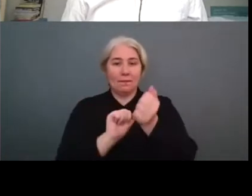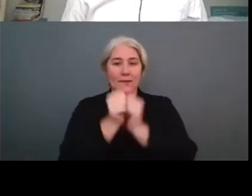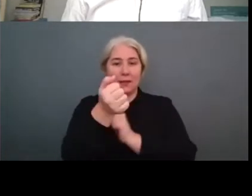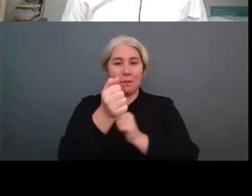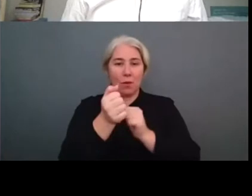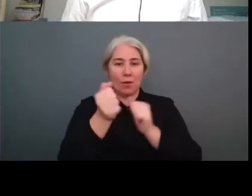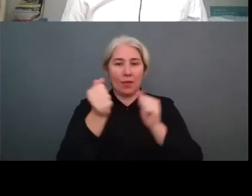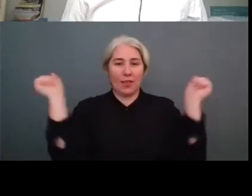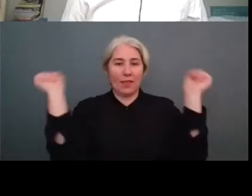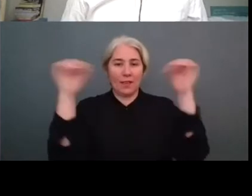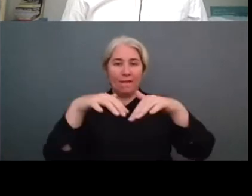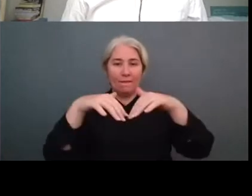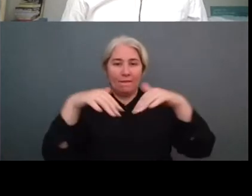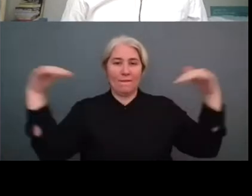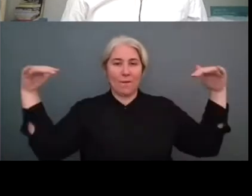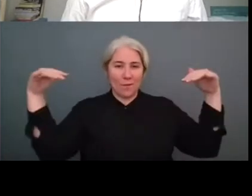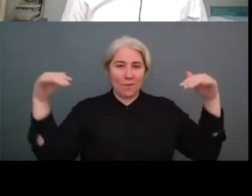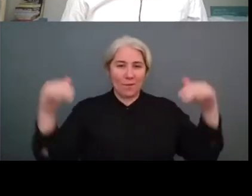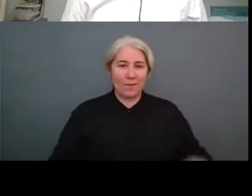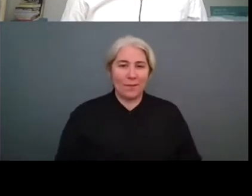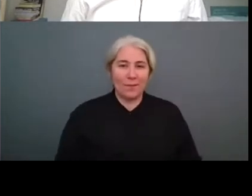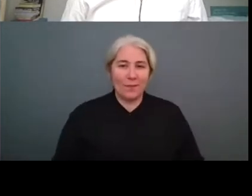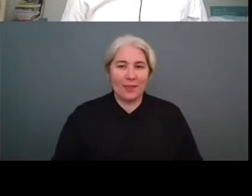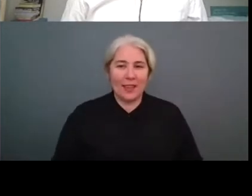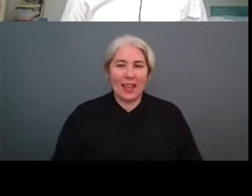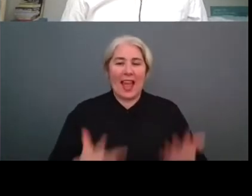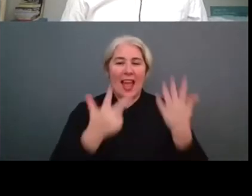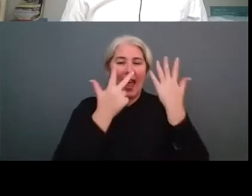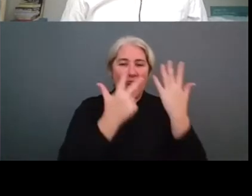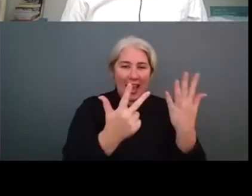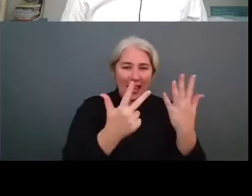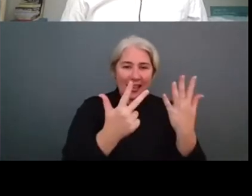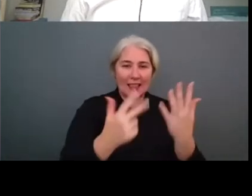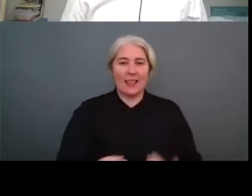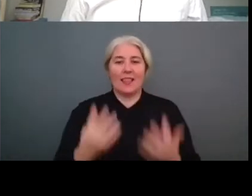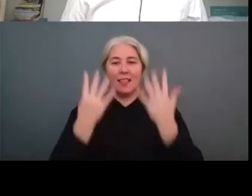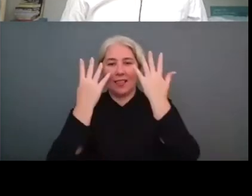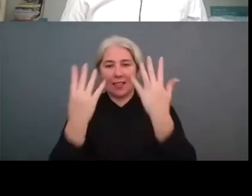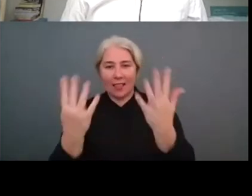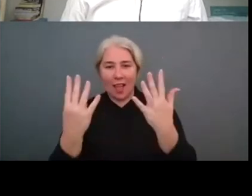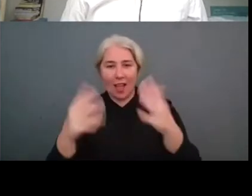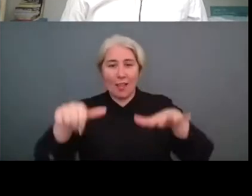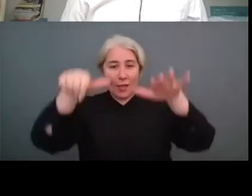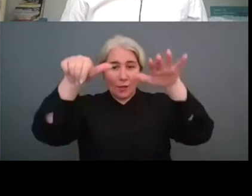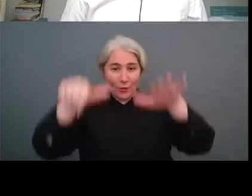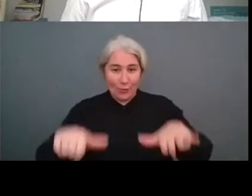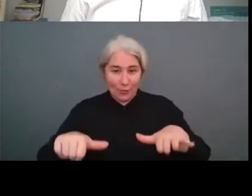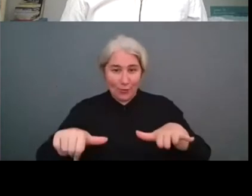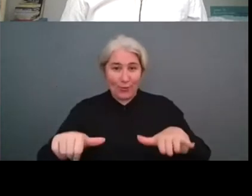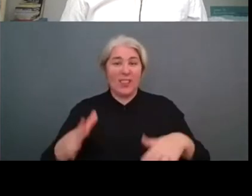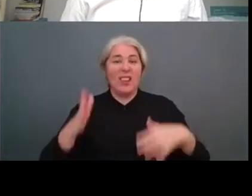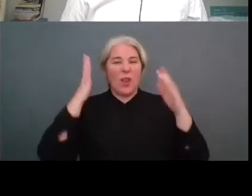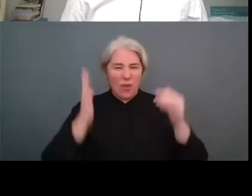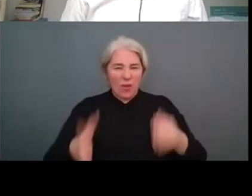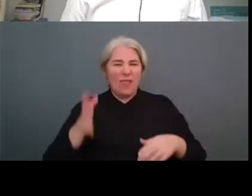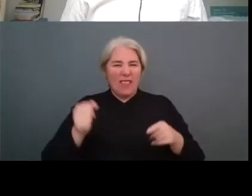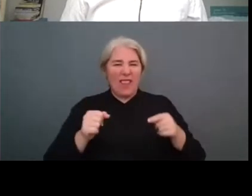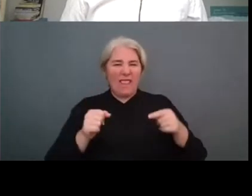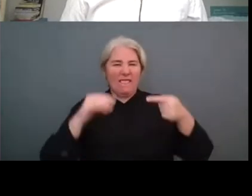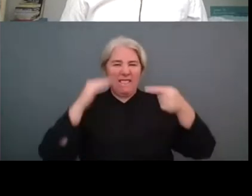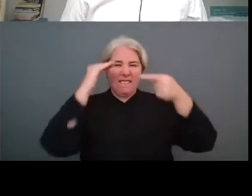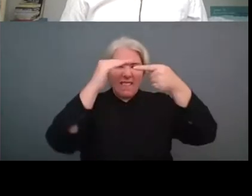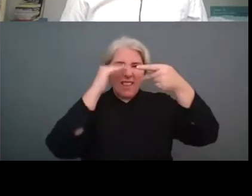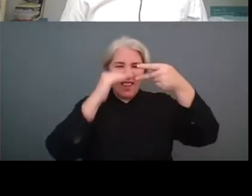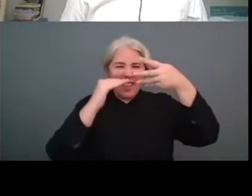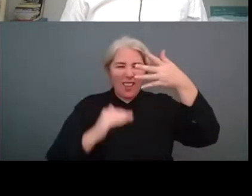june and registration is open and one of the panels will be of course on sustainable sport